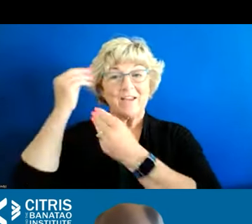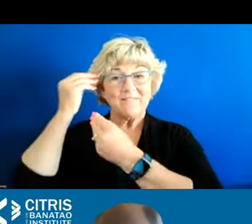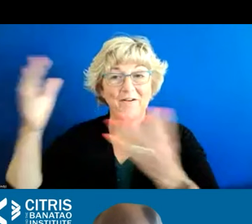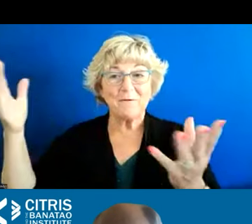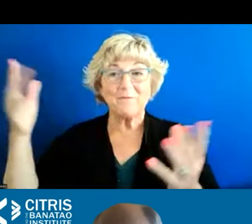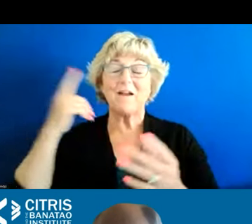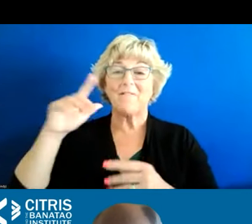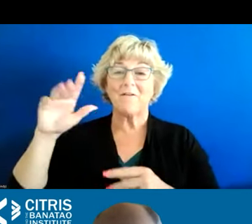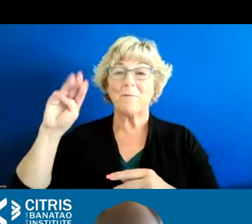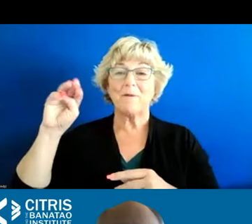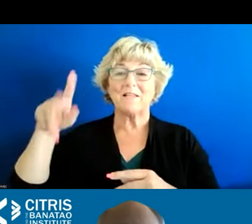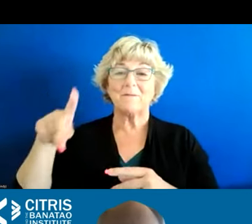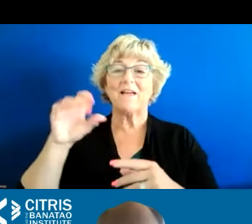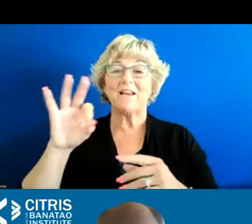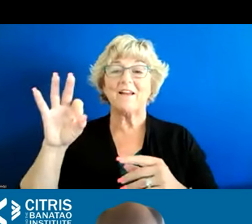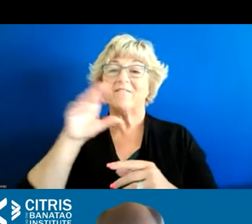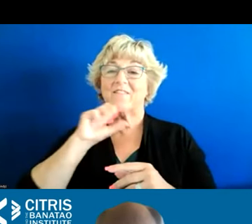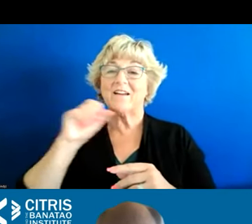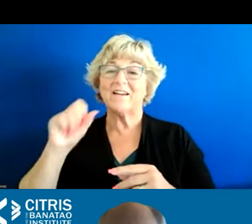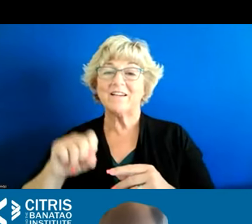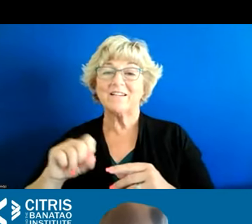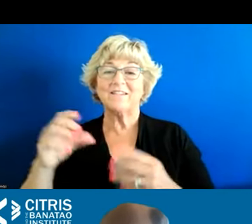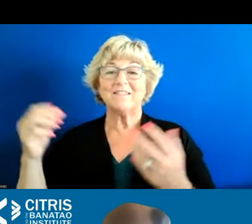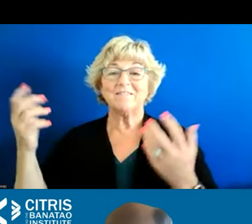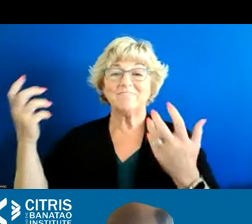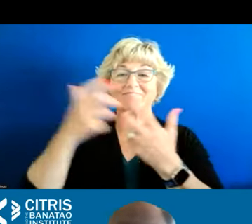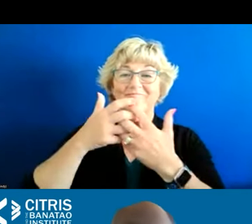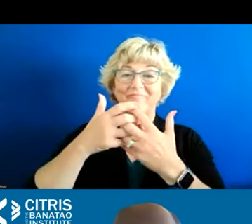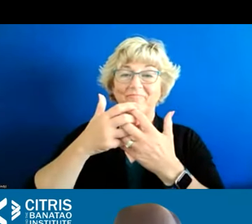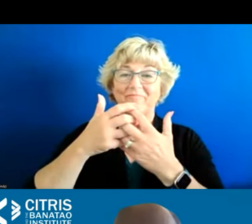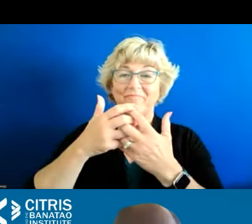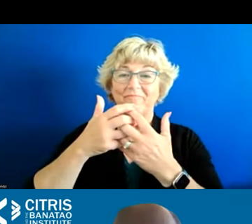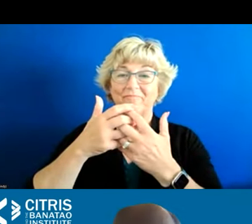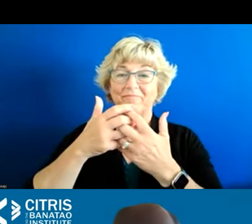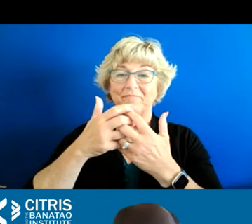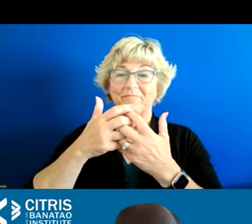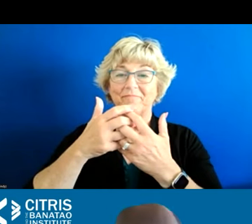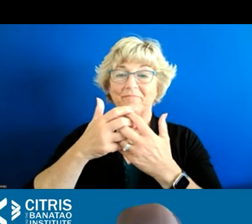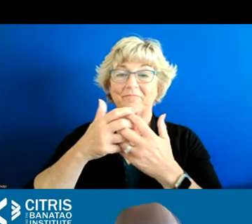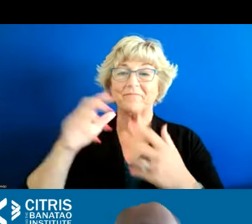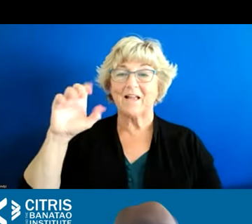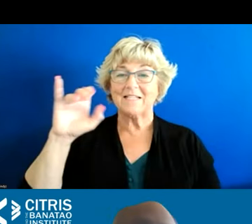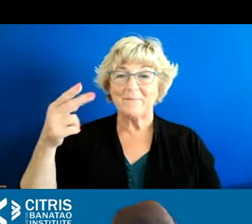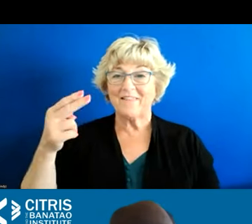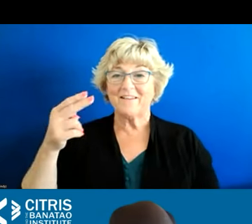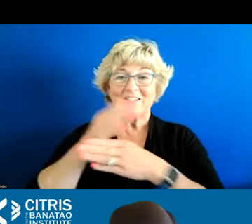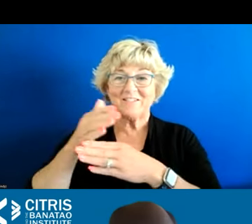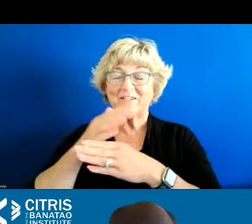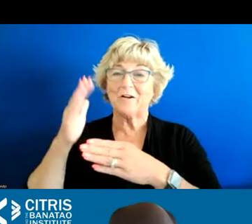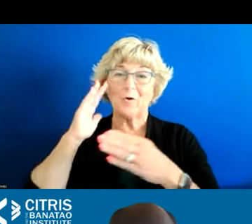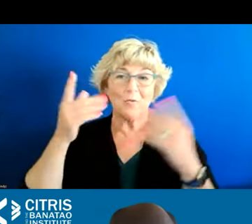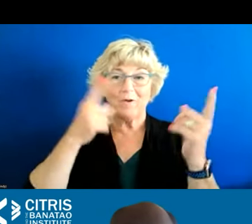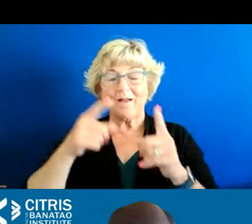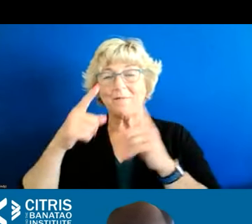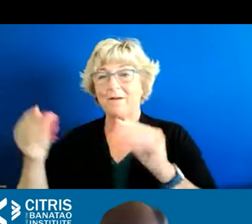for the master plan on aging but just showing evidence-based work like again elizabeth has shared with us is going to happen more and more in the